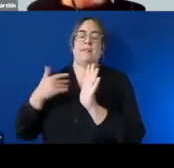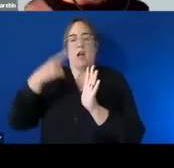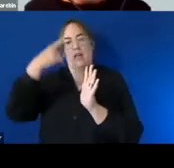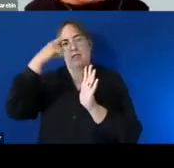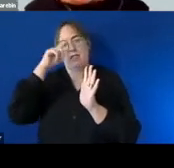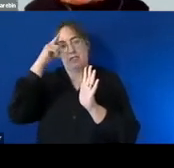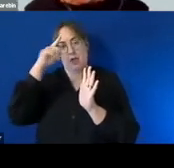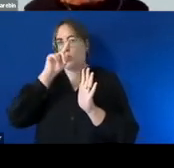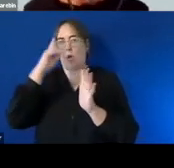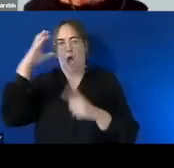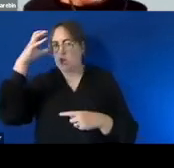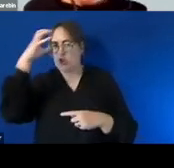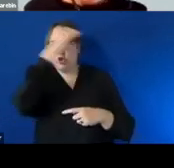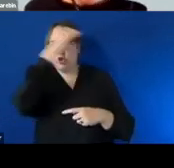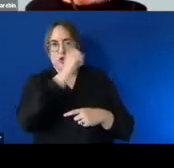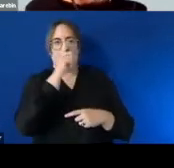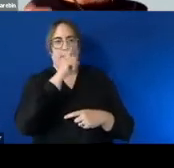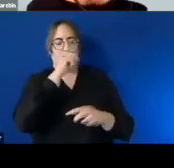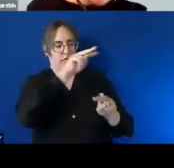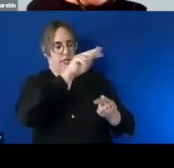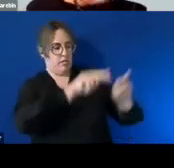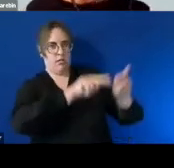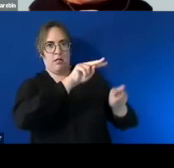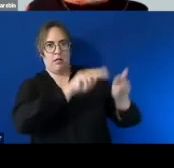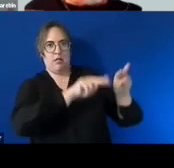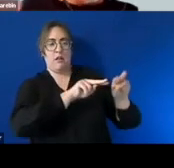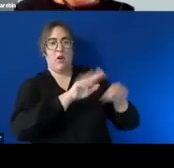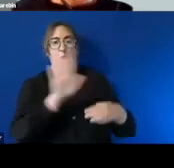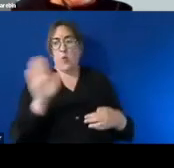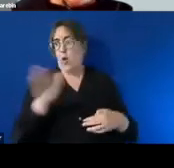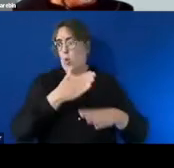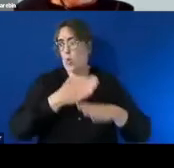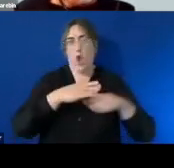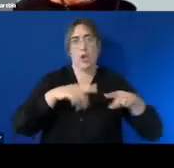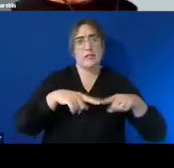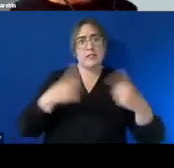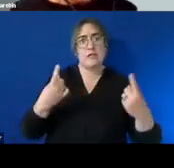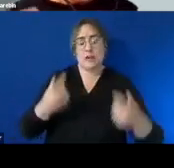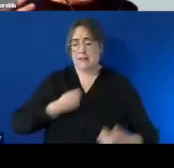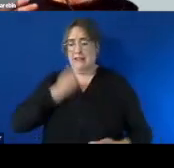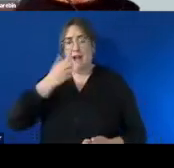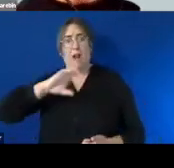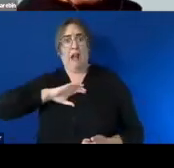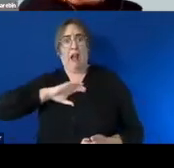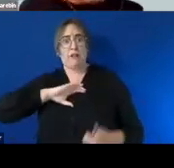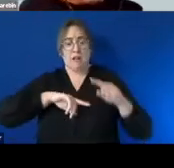people in the workforce generally you know we all operate differently we've all got different sides to our character um even if we think we're really confident